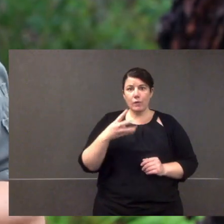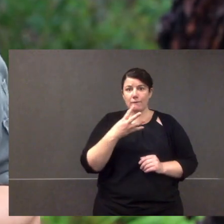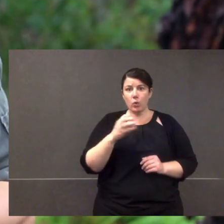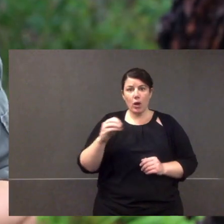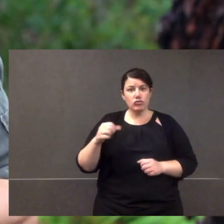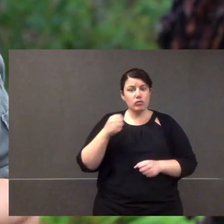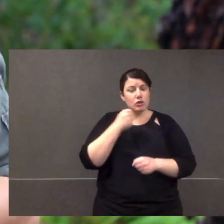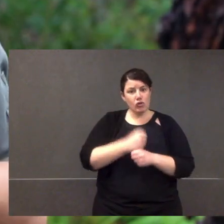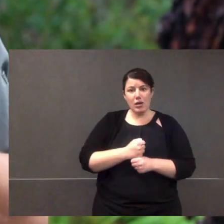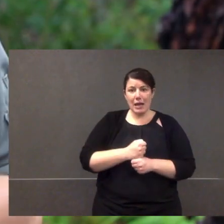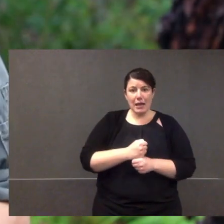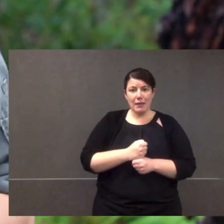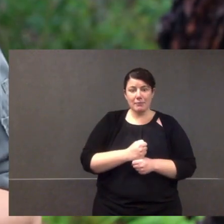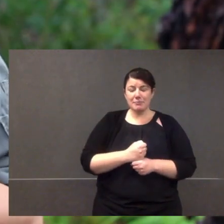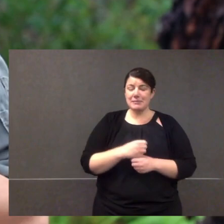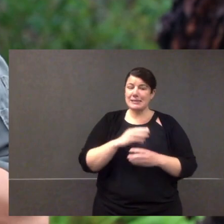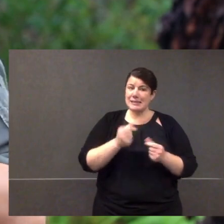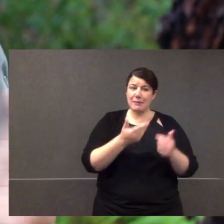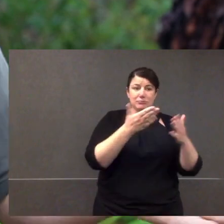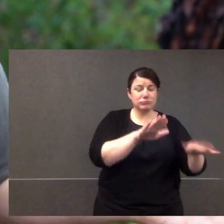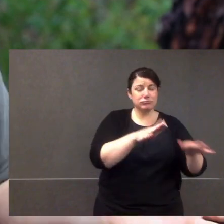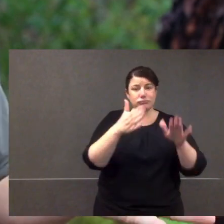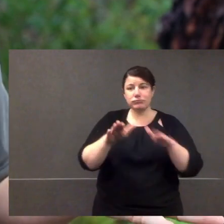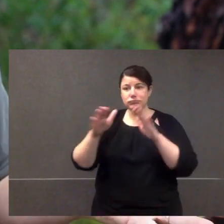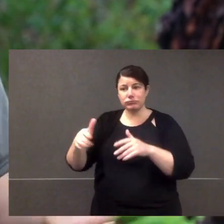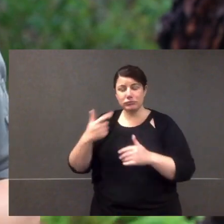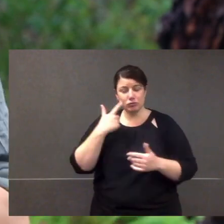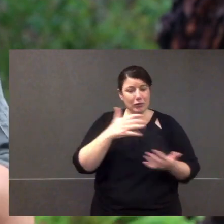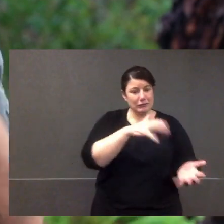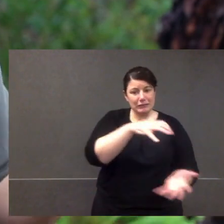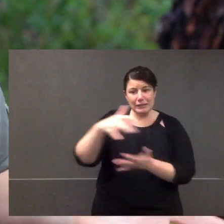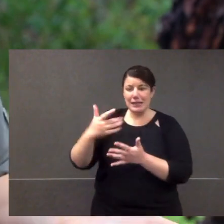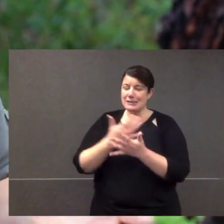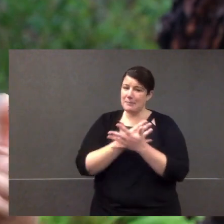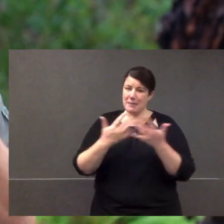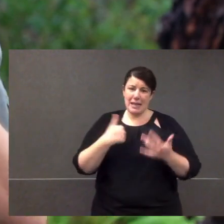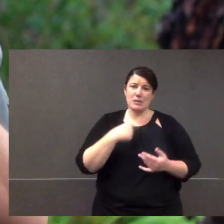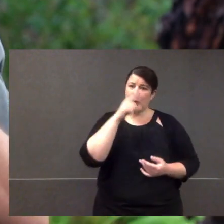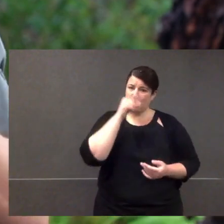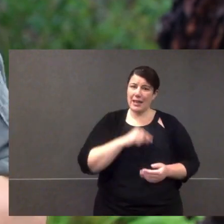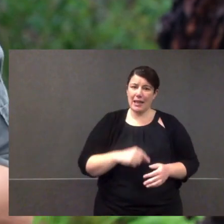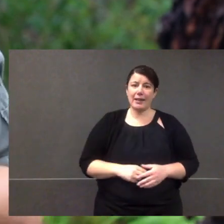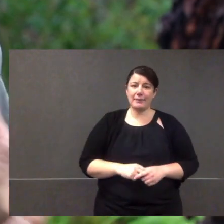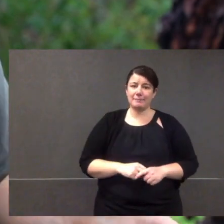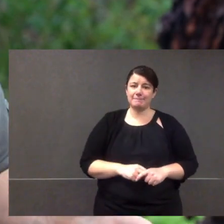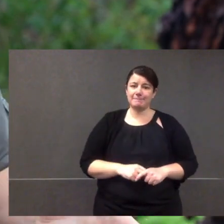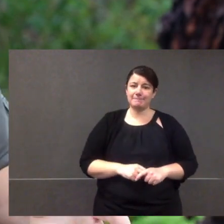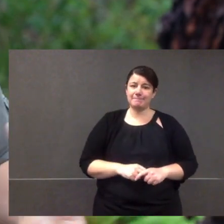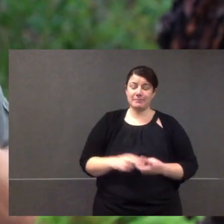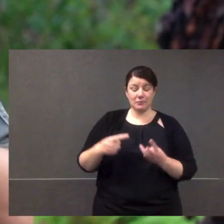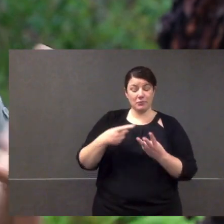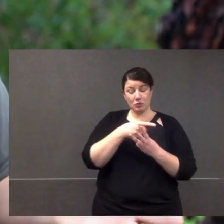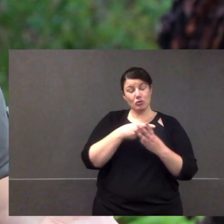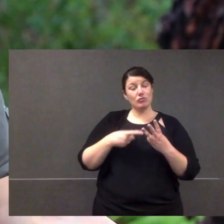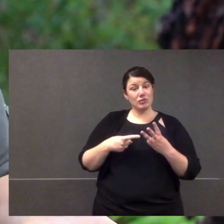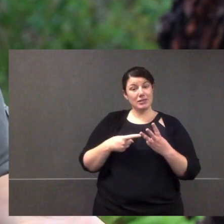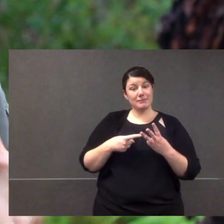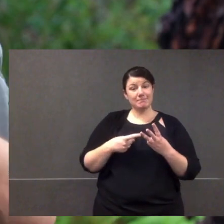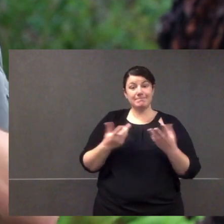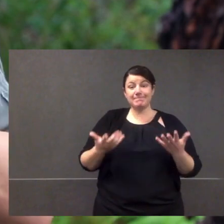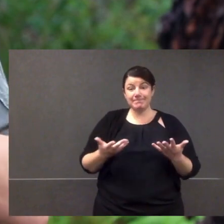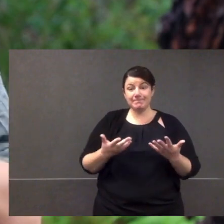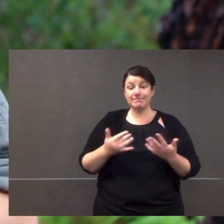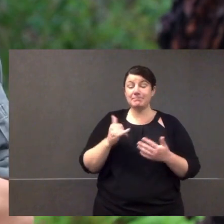hundred grams. Now, sadly, there were so many I couldn't get to, so many I couldn't rescue. But we did our part, and we tried.